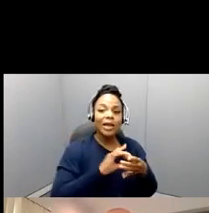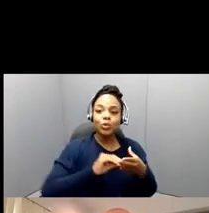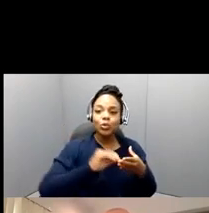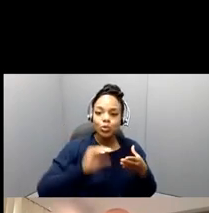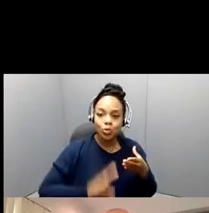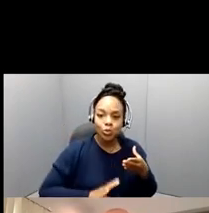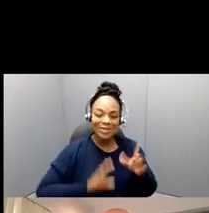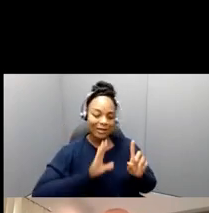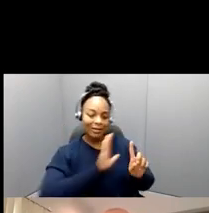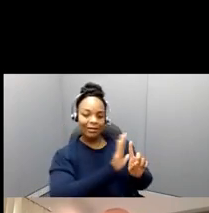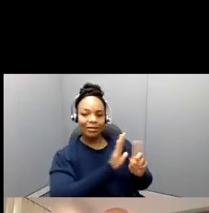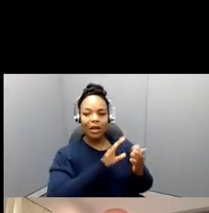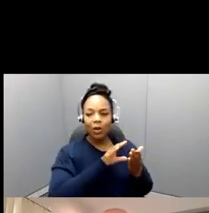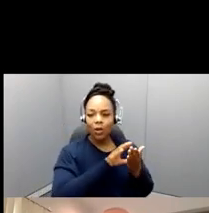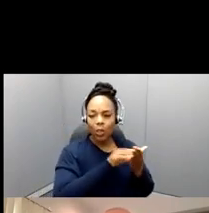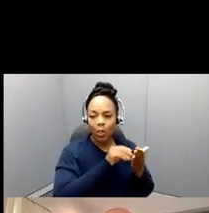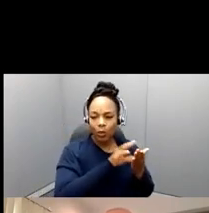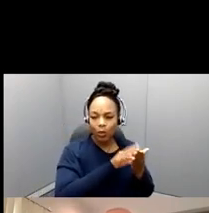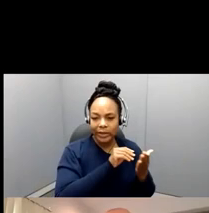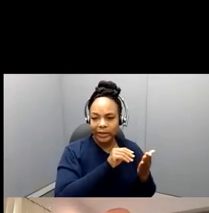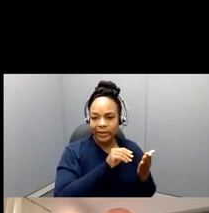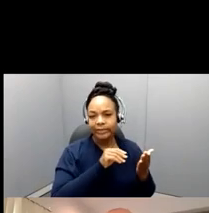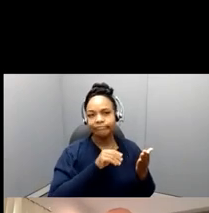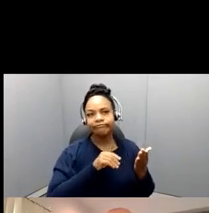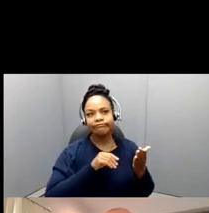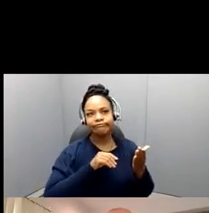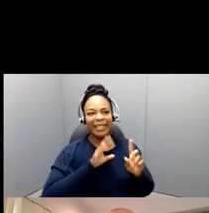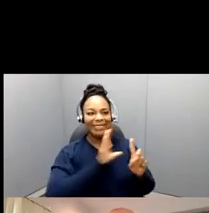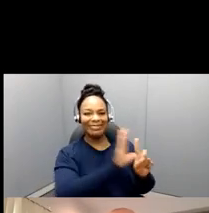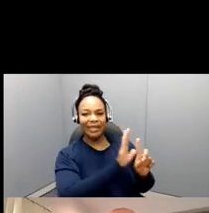and, and, or assessments of, you achievement of learning.